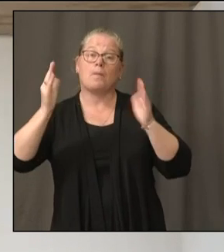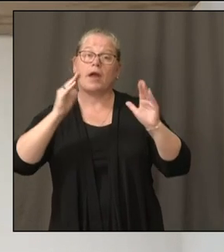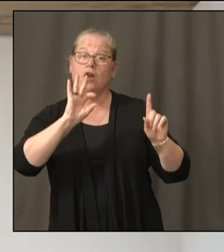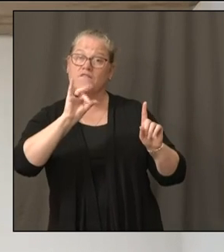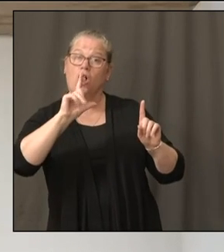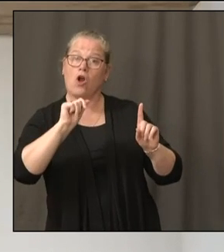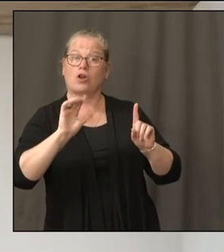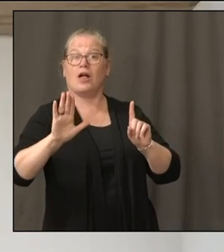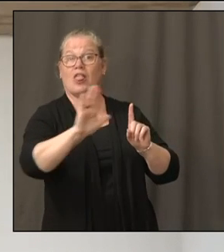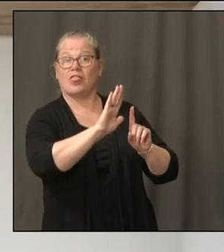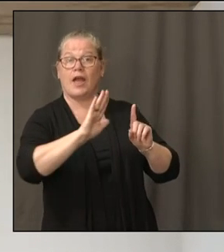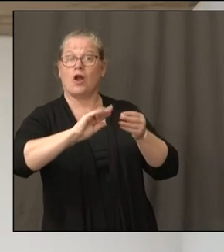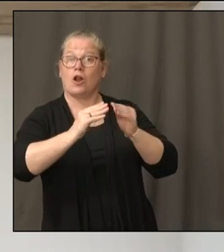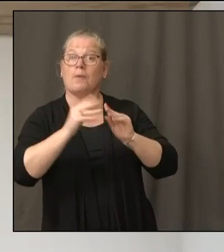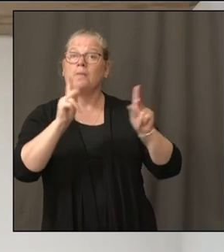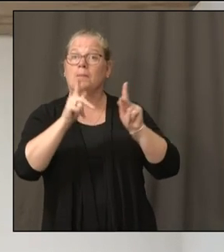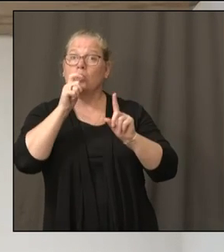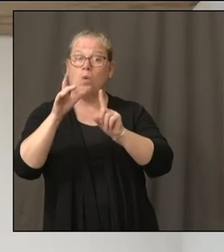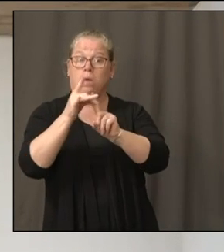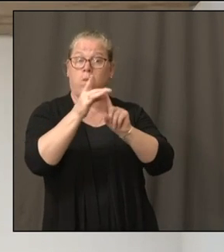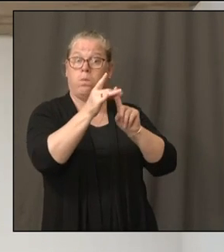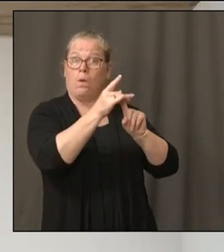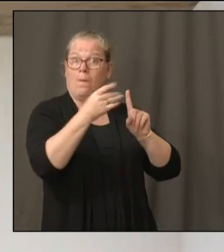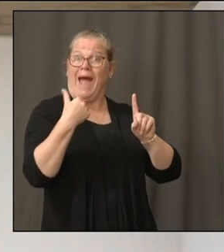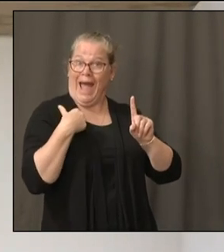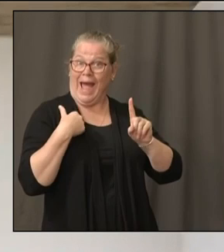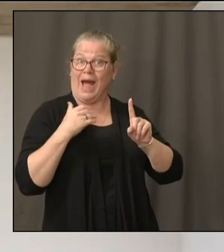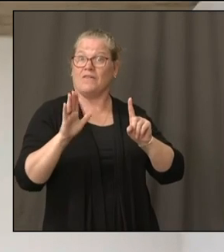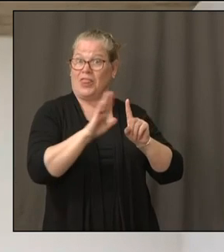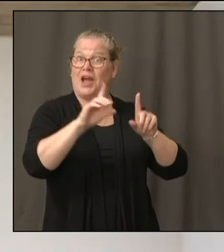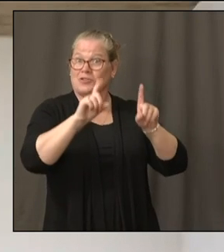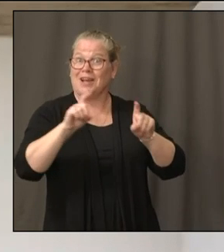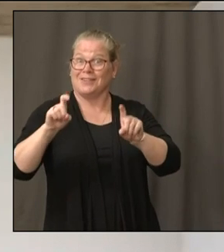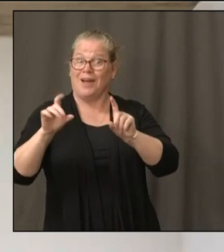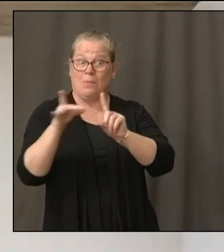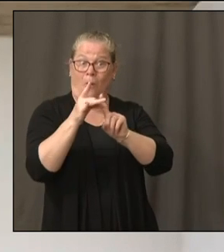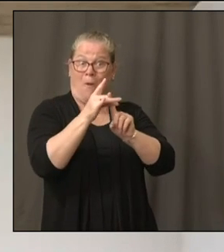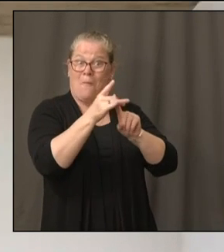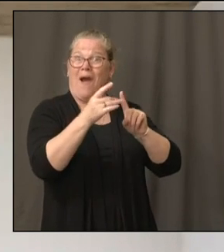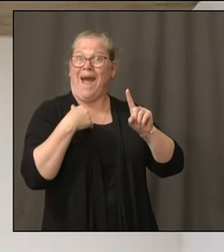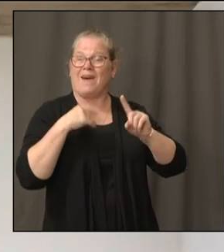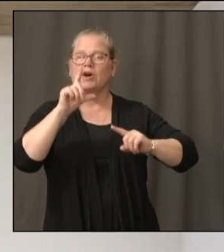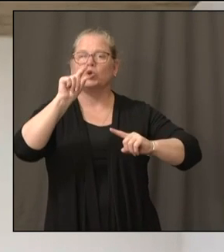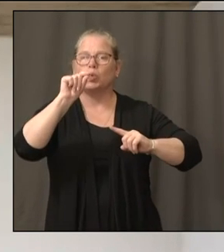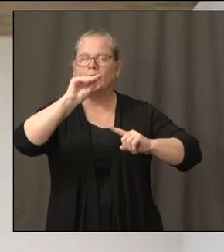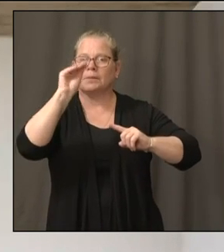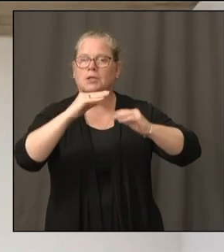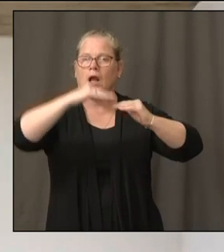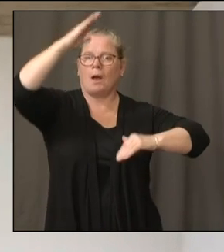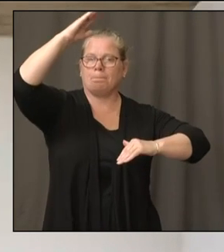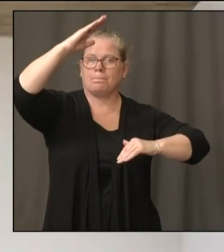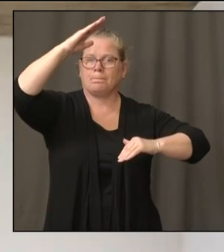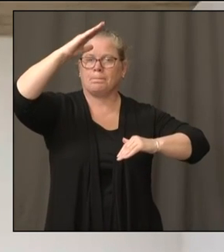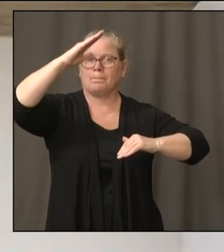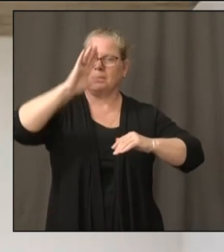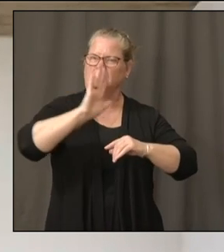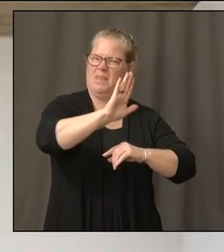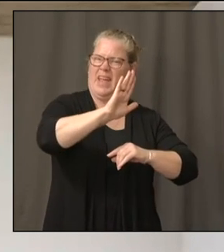We've been there before. We don't want to go back there again. But that's probably one of the best measures if